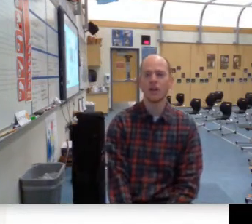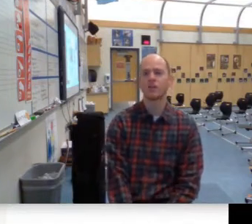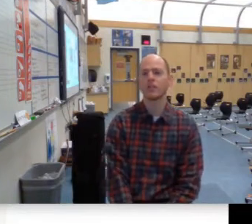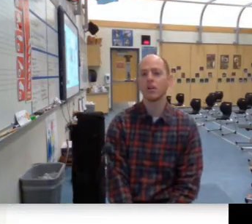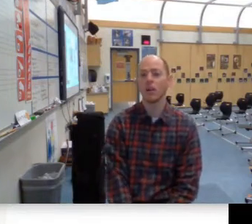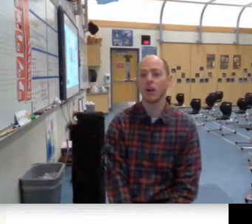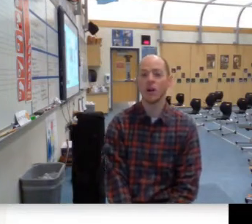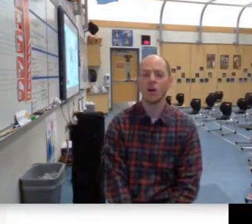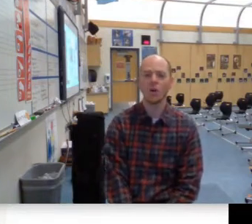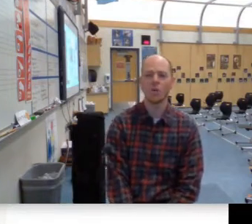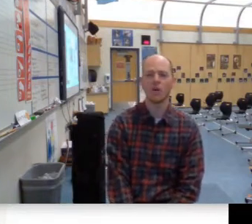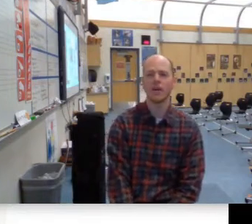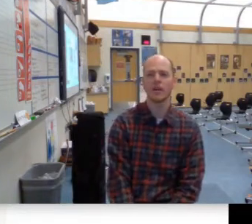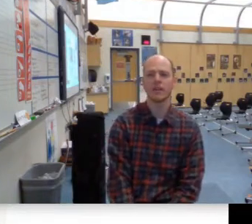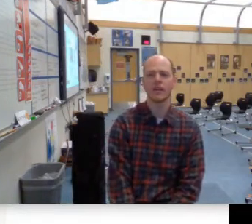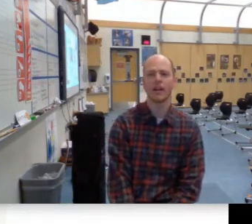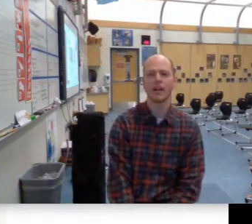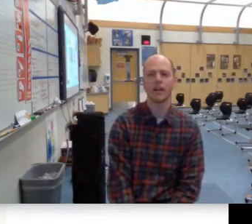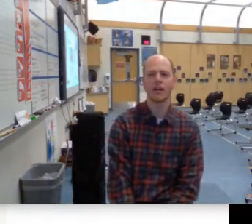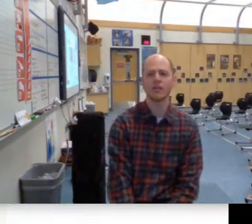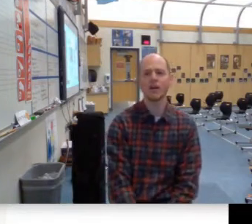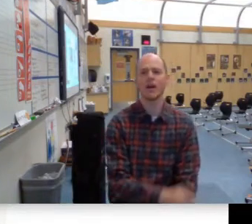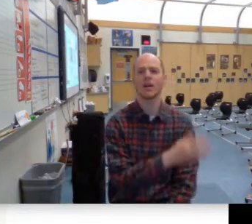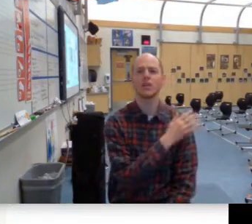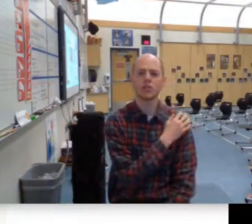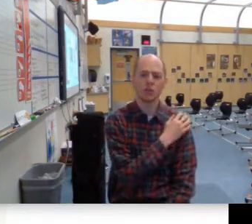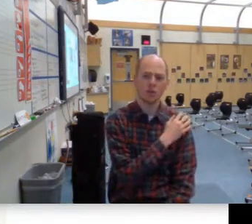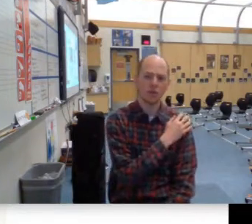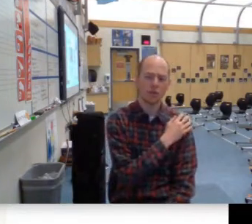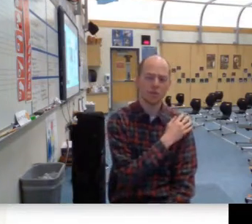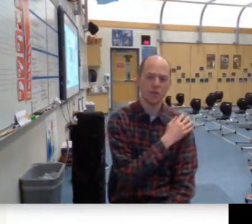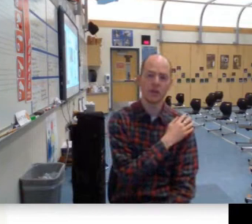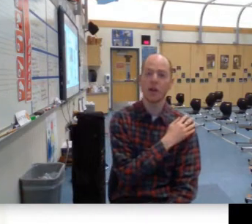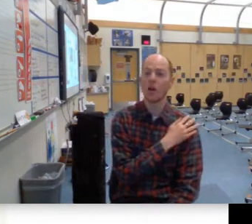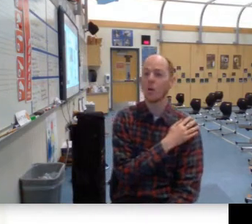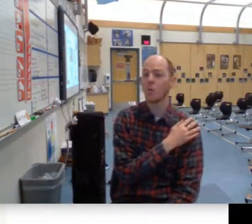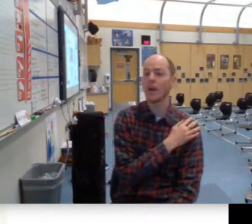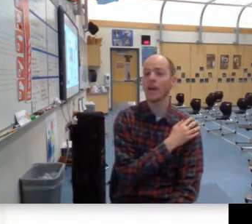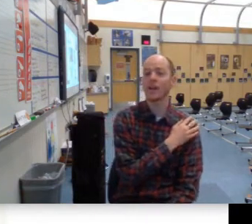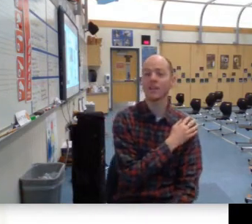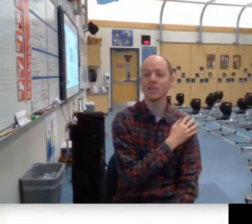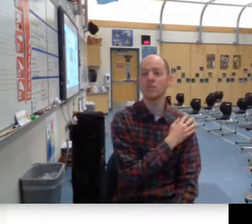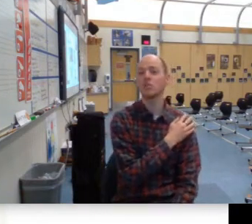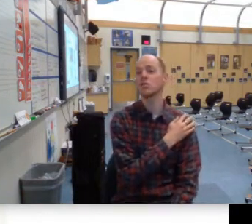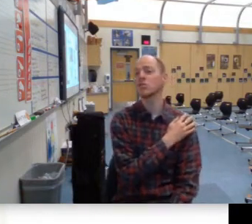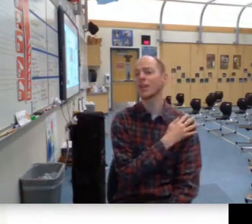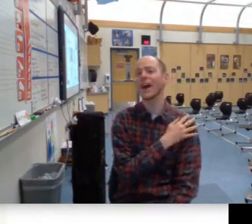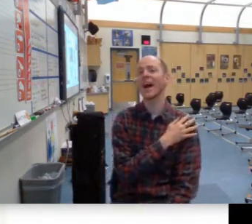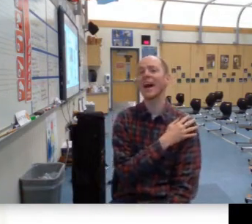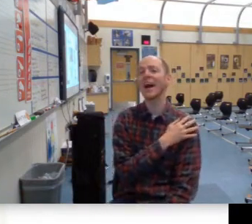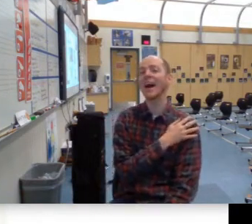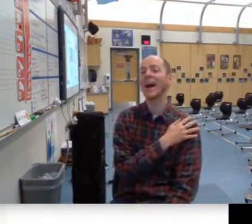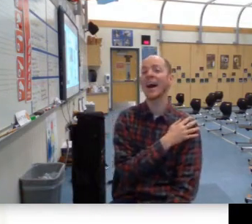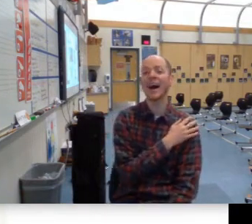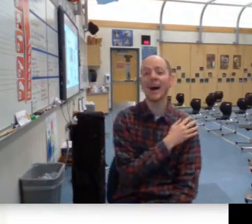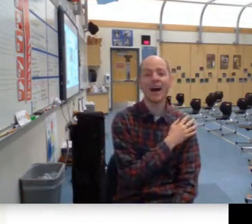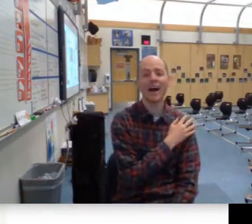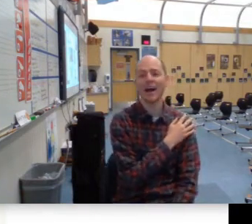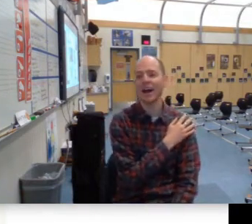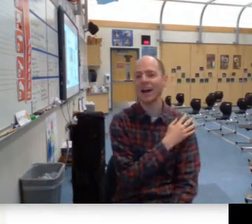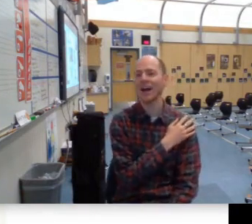You'll always have my shoulder when you cry.